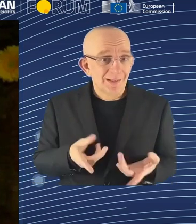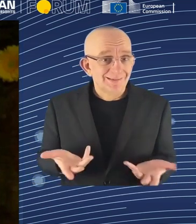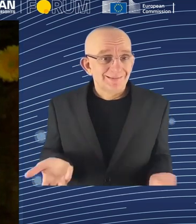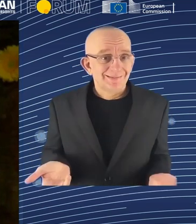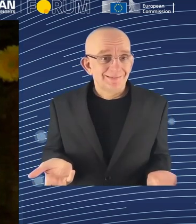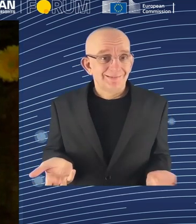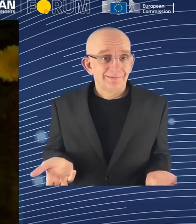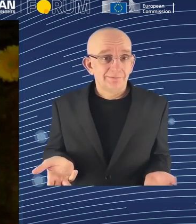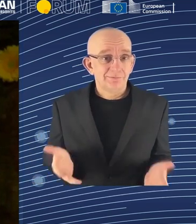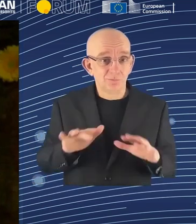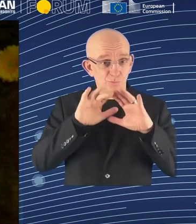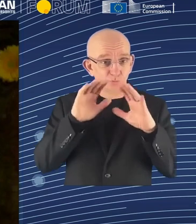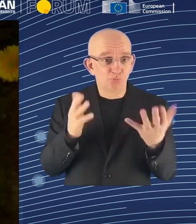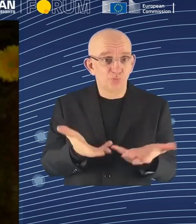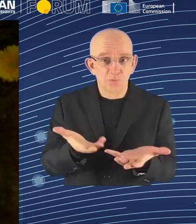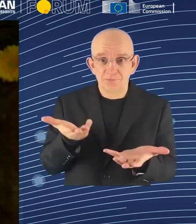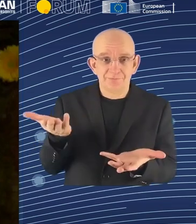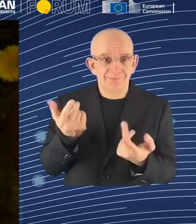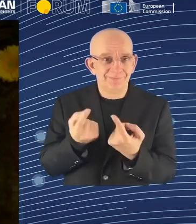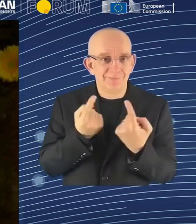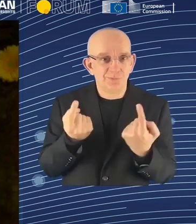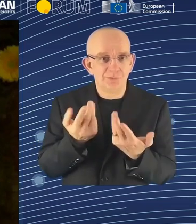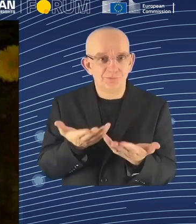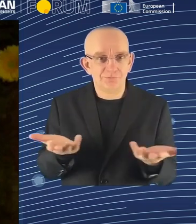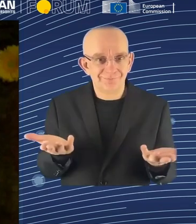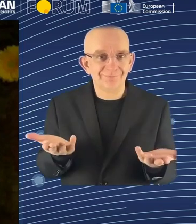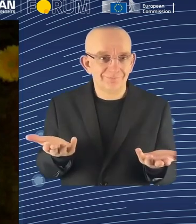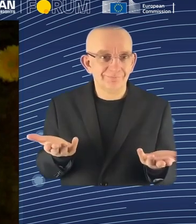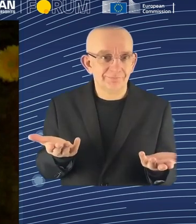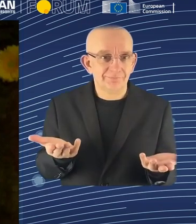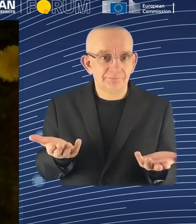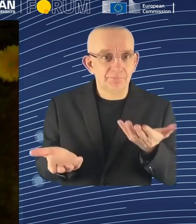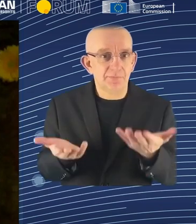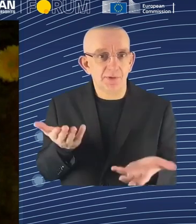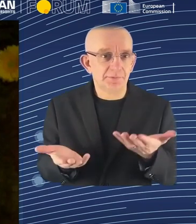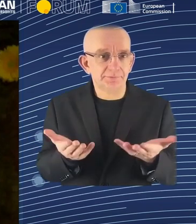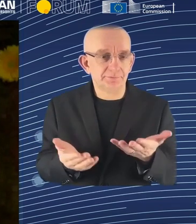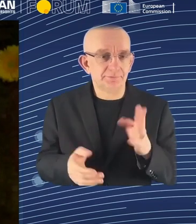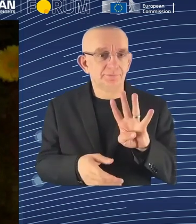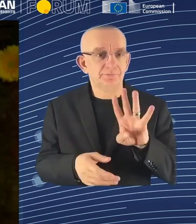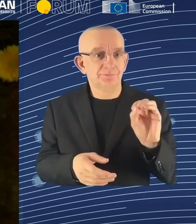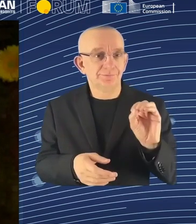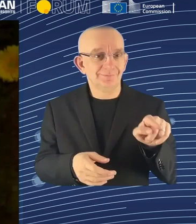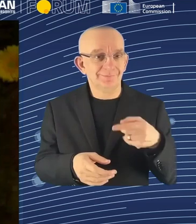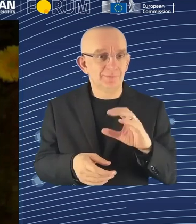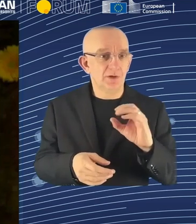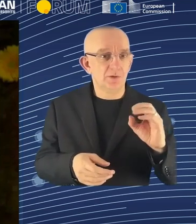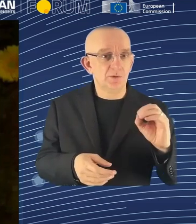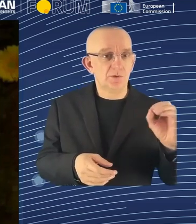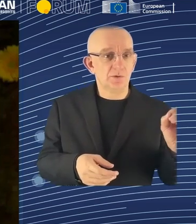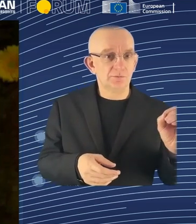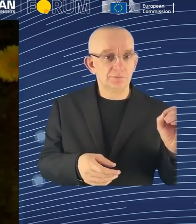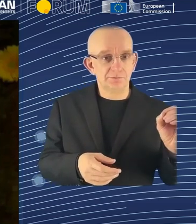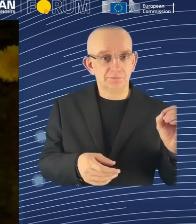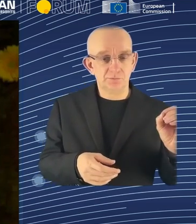lose 40,000 people from 130 we have now in the next 10 years. And I'm sure when we don't